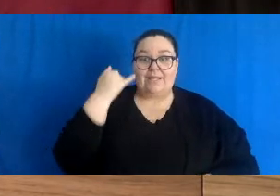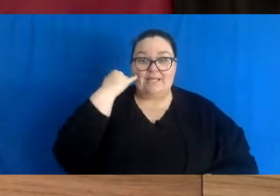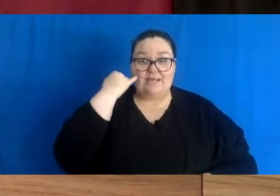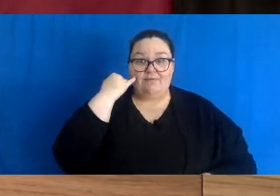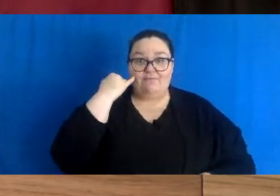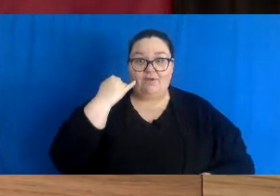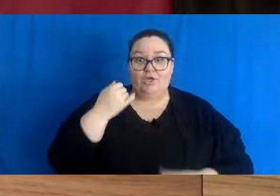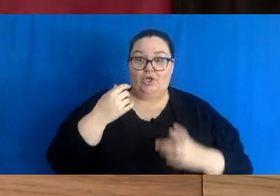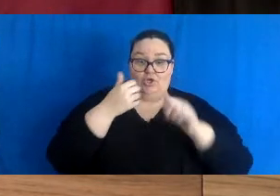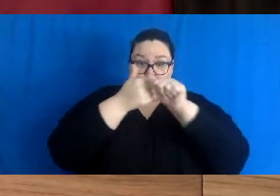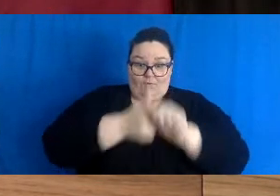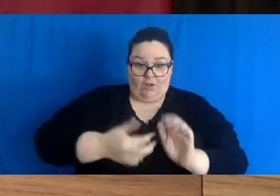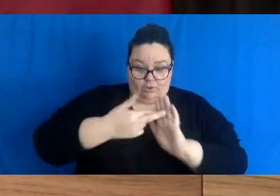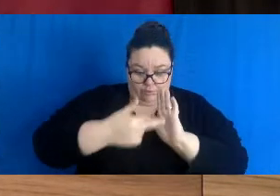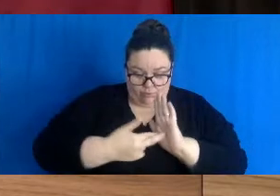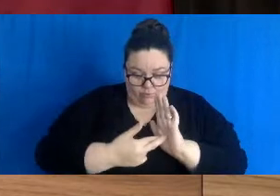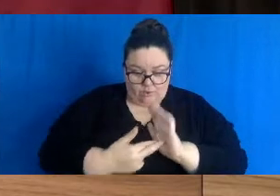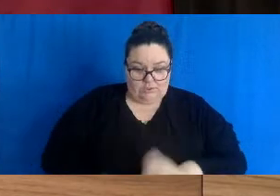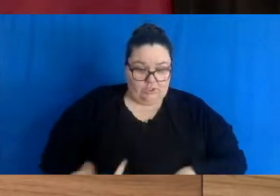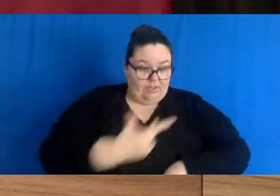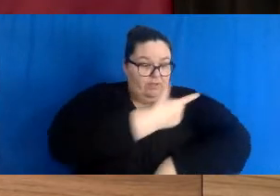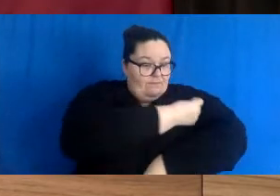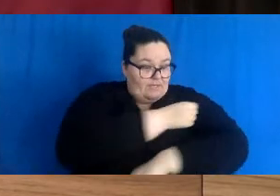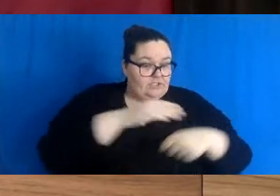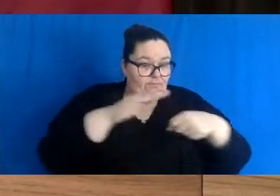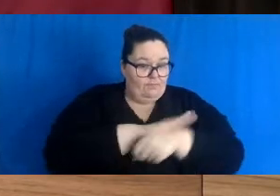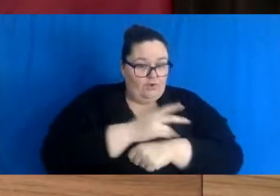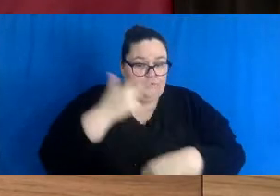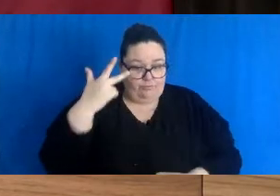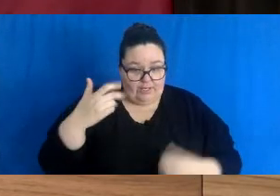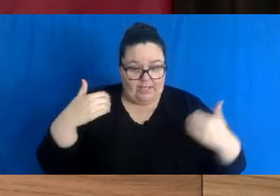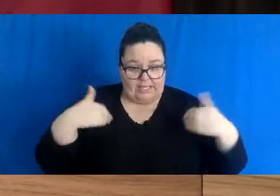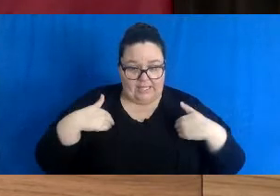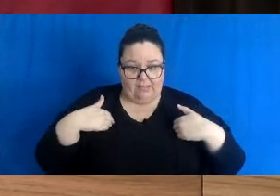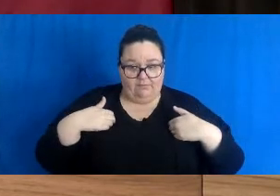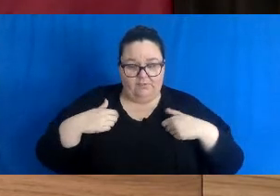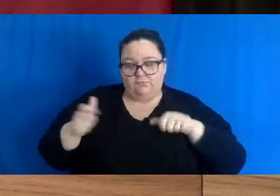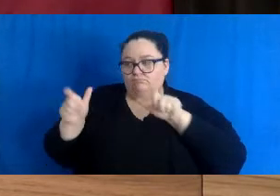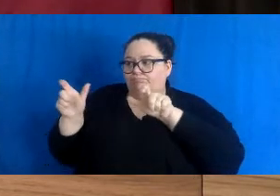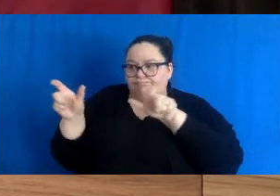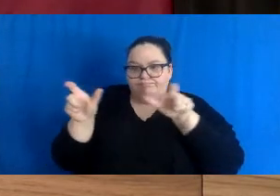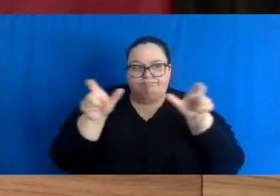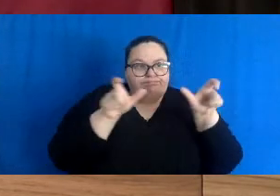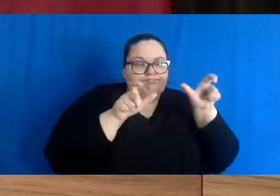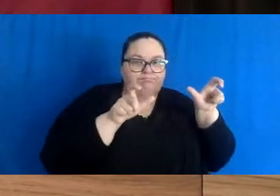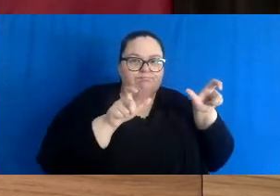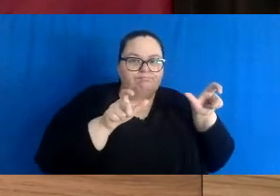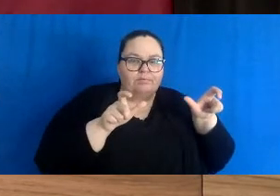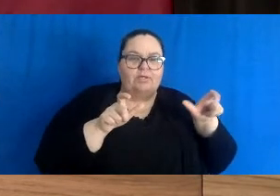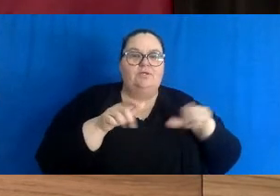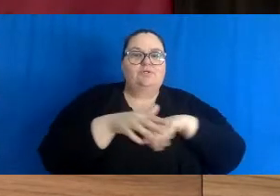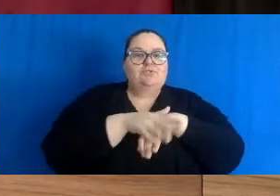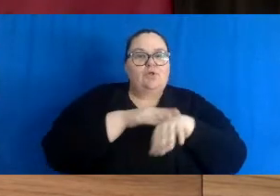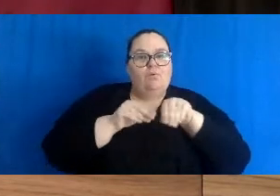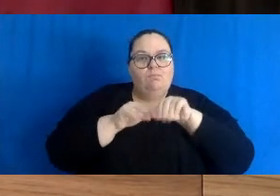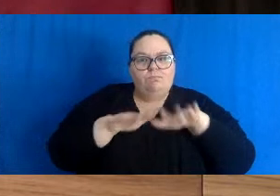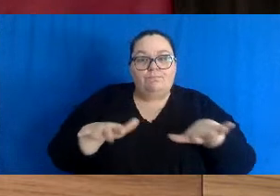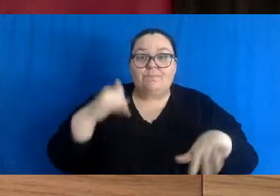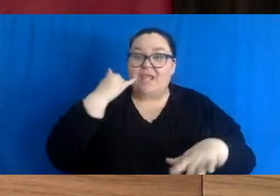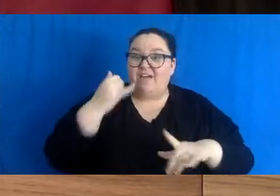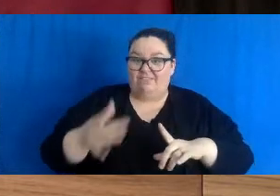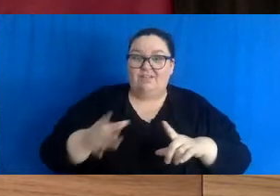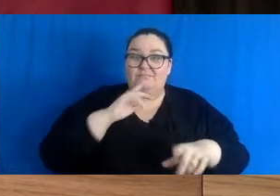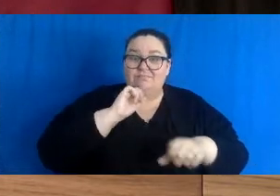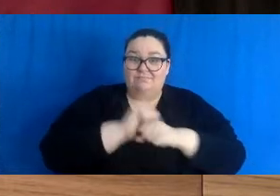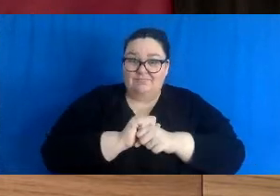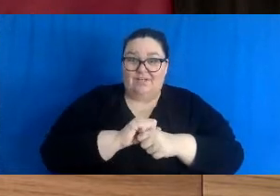these things are what's going to help us in this crisis. It will affect those who become infected, even if you are fortunate enough to